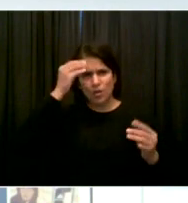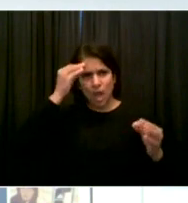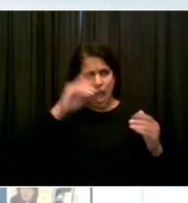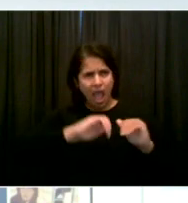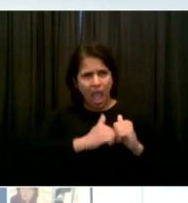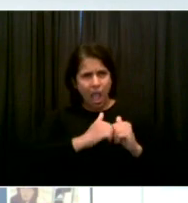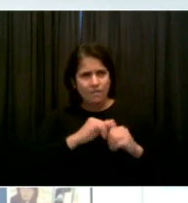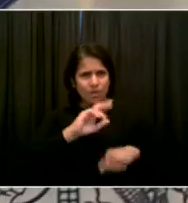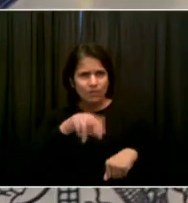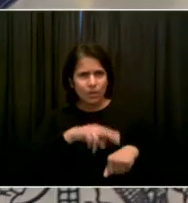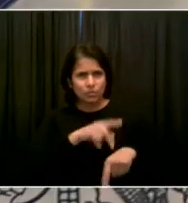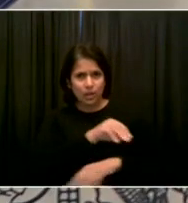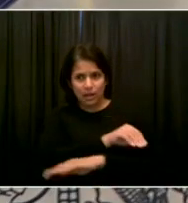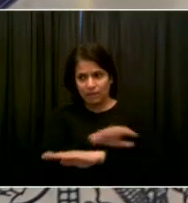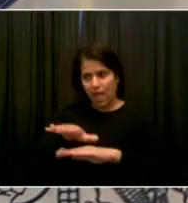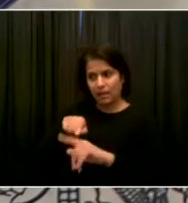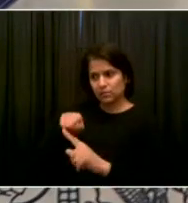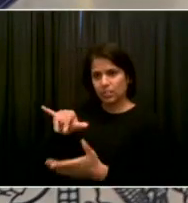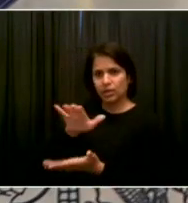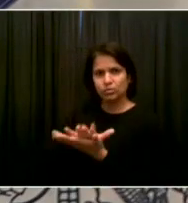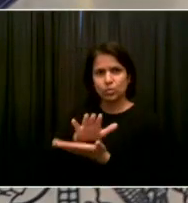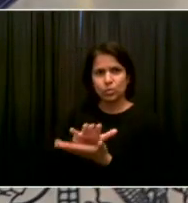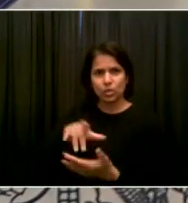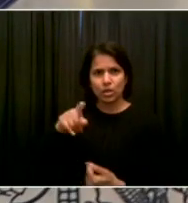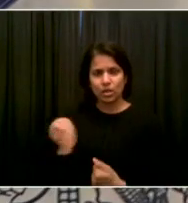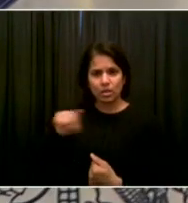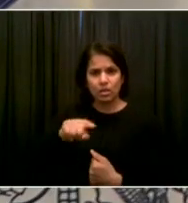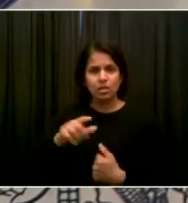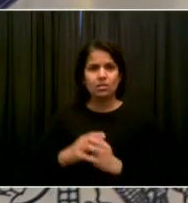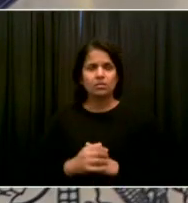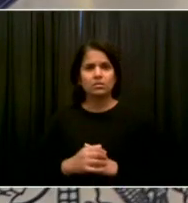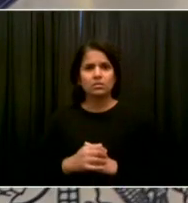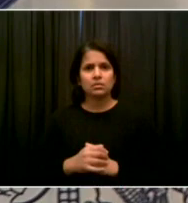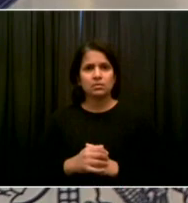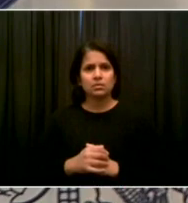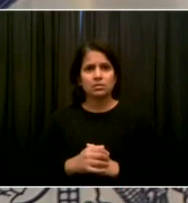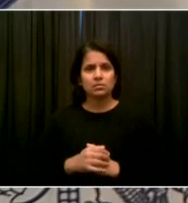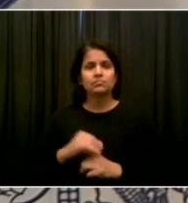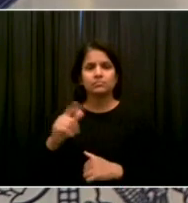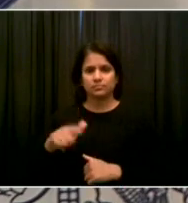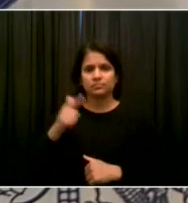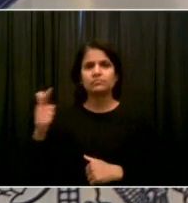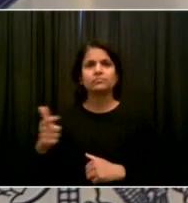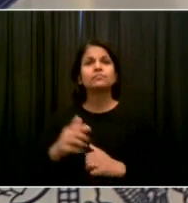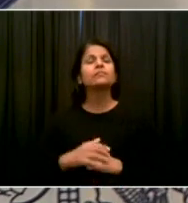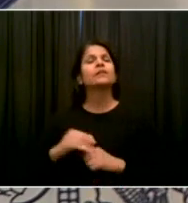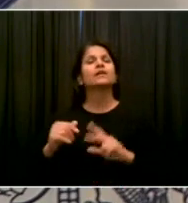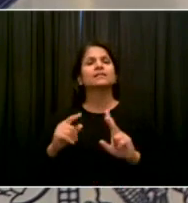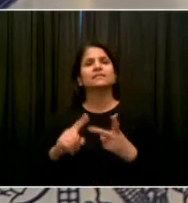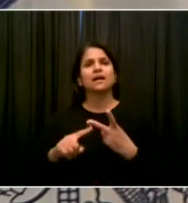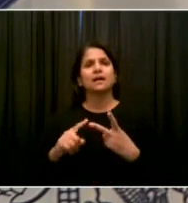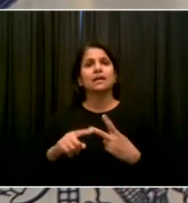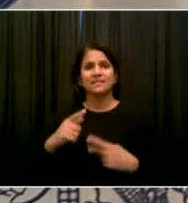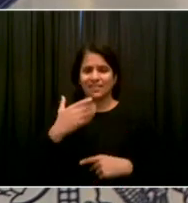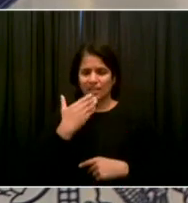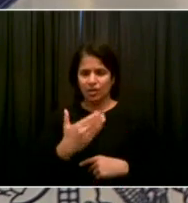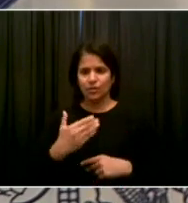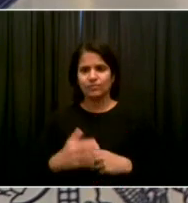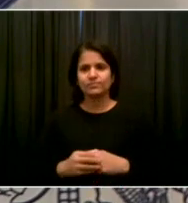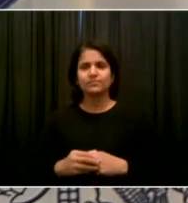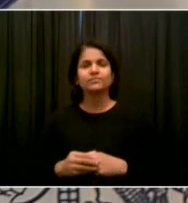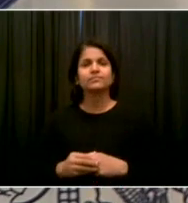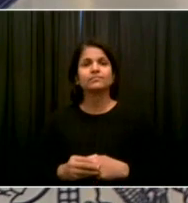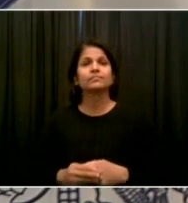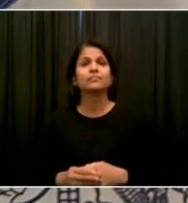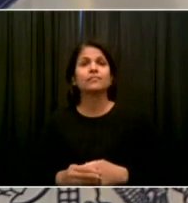Thank you. Thank you. Go ahead, Steve. Thank you very much. And going back to the test vendors that we're working with here, I can